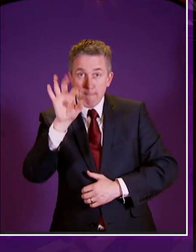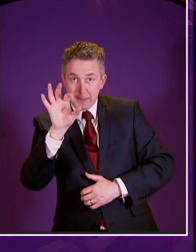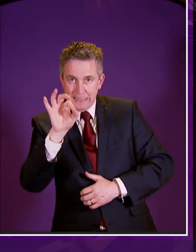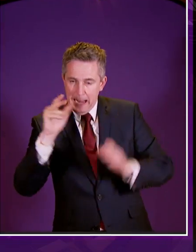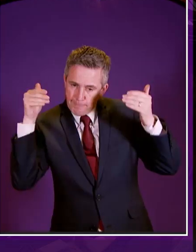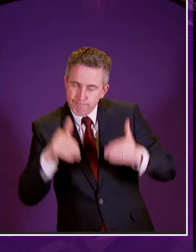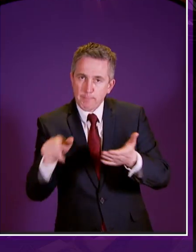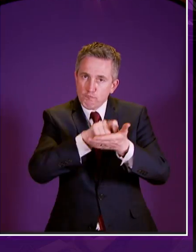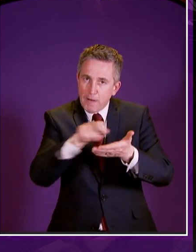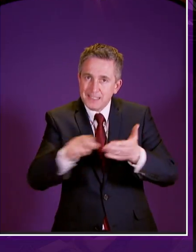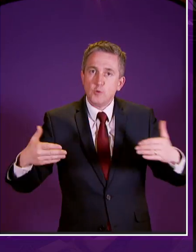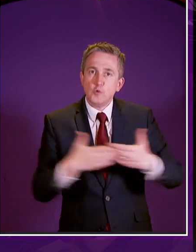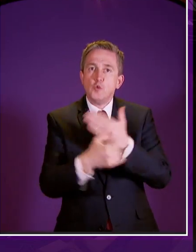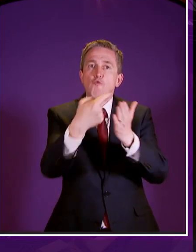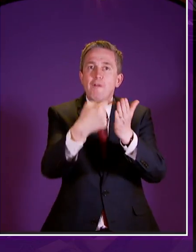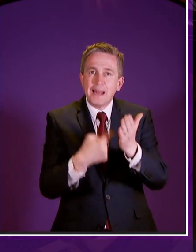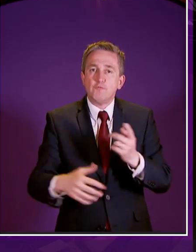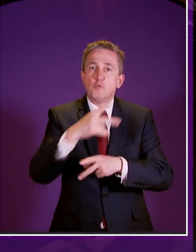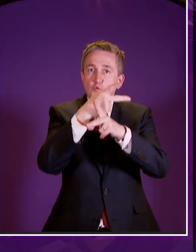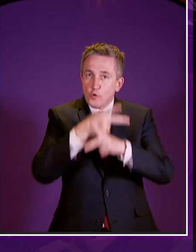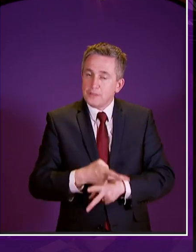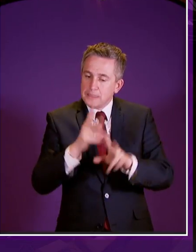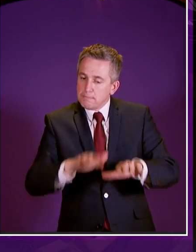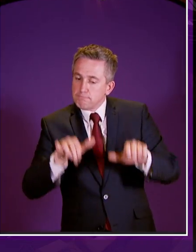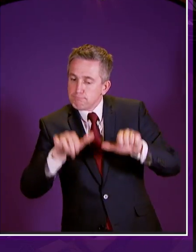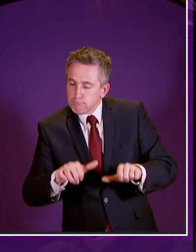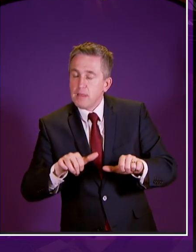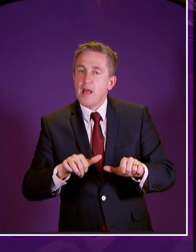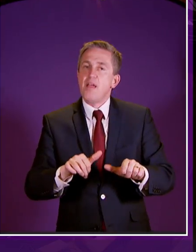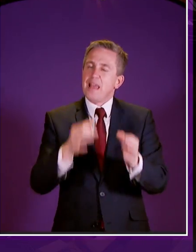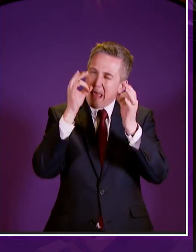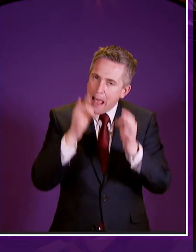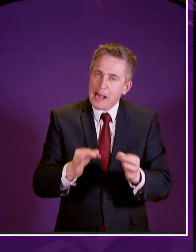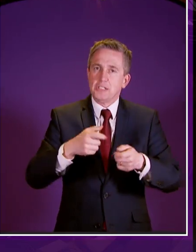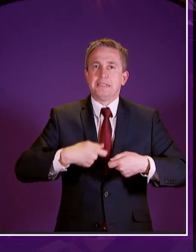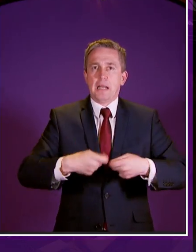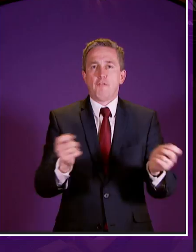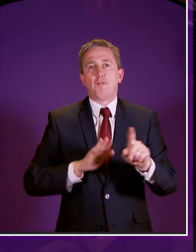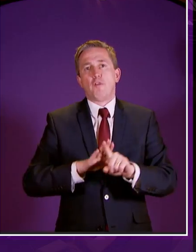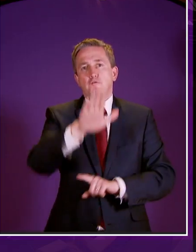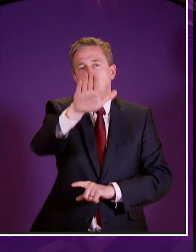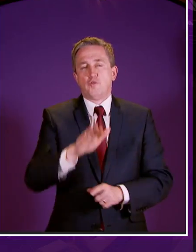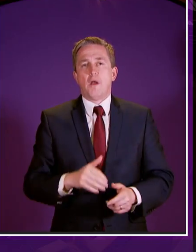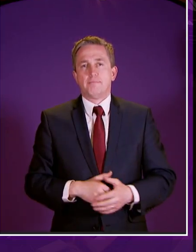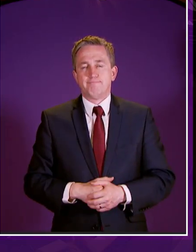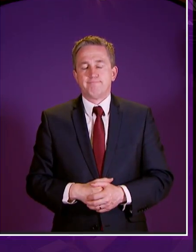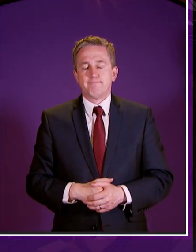regulations and let's show that we get them right and then we can be proud of what we deliver in the future thank you